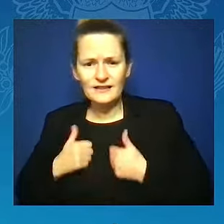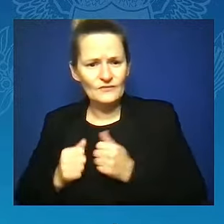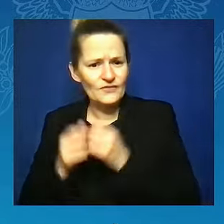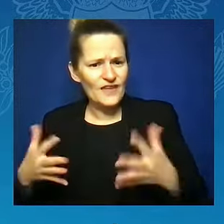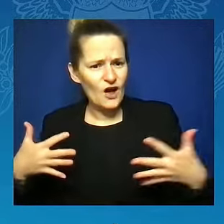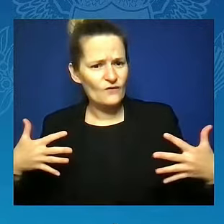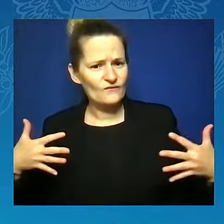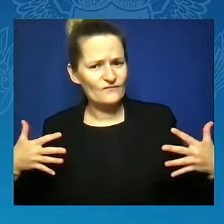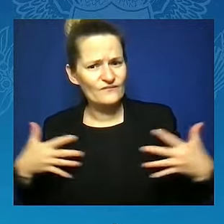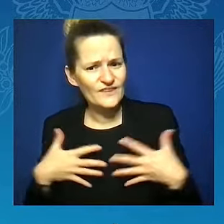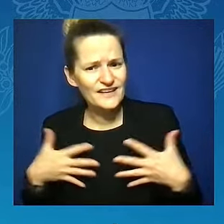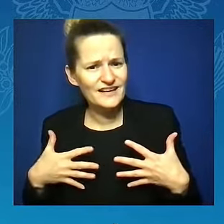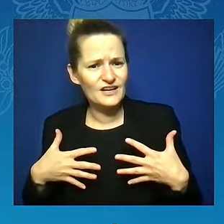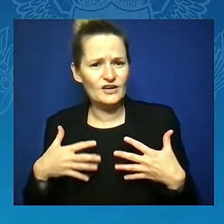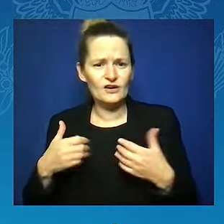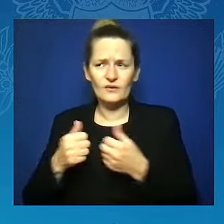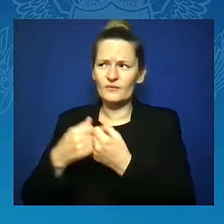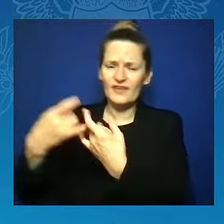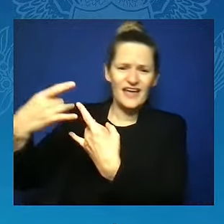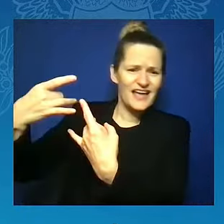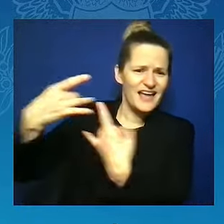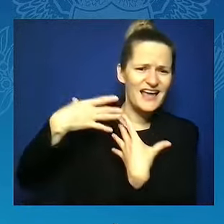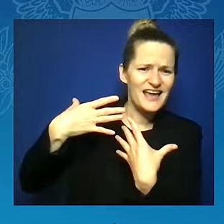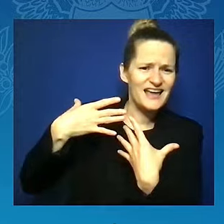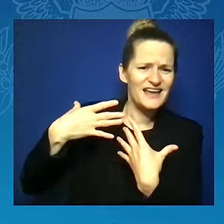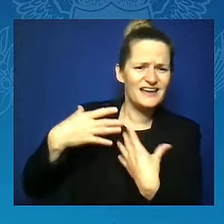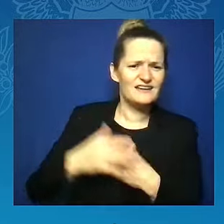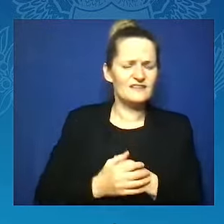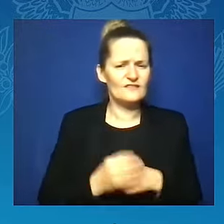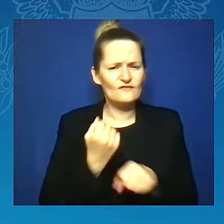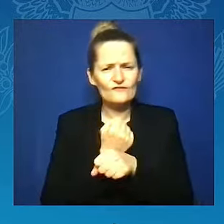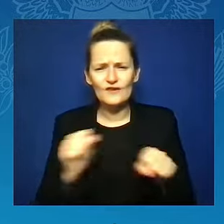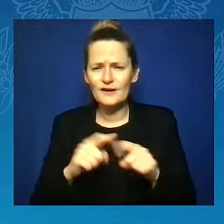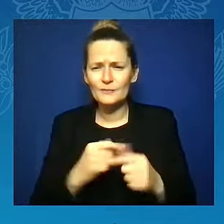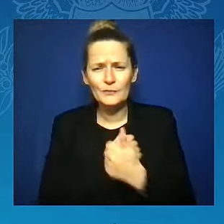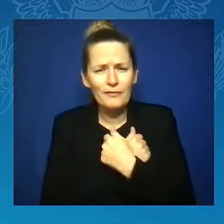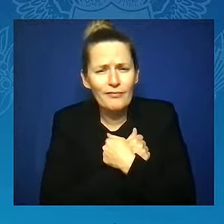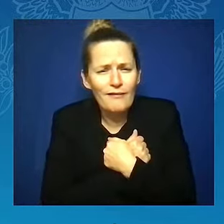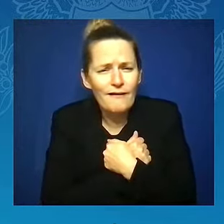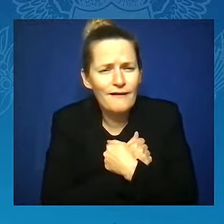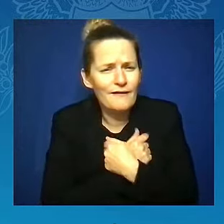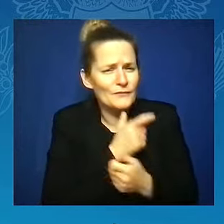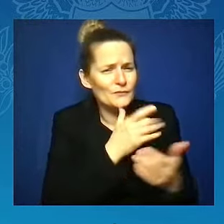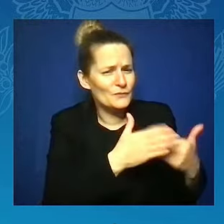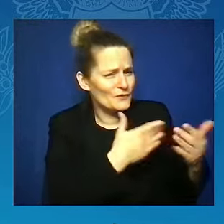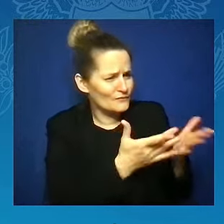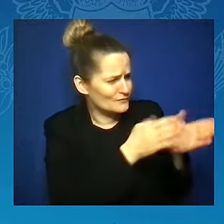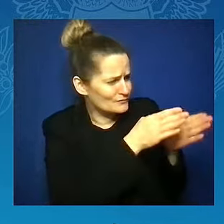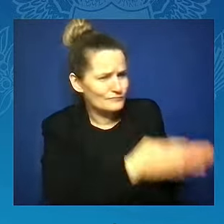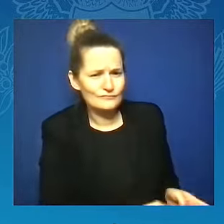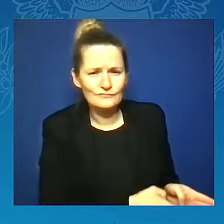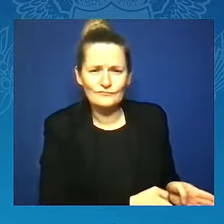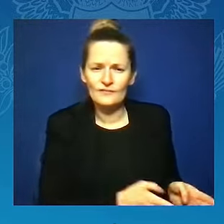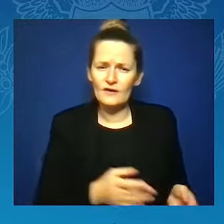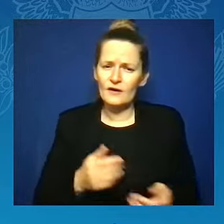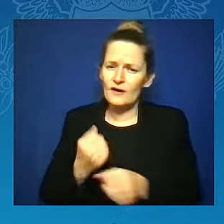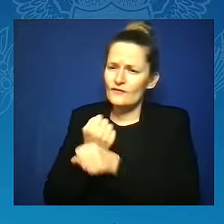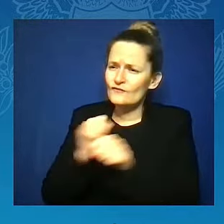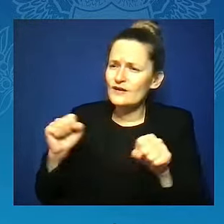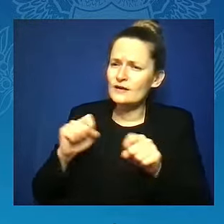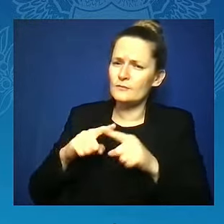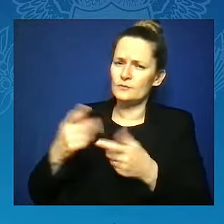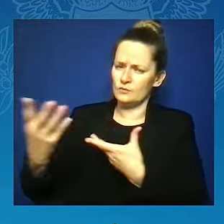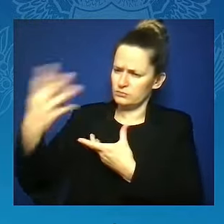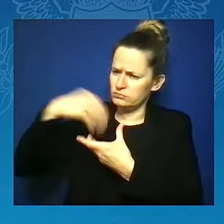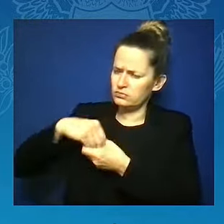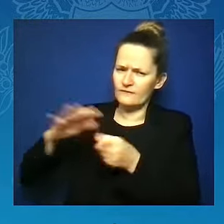and acknowledge our true and full history. And the freedom of a woman to make decisions about her own body and